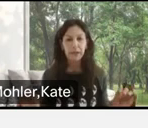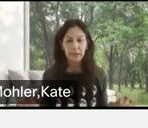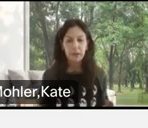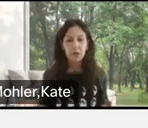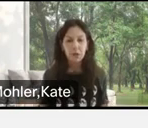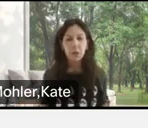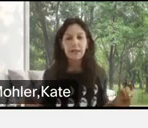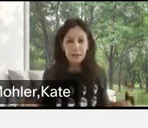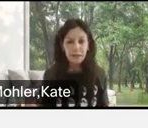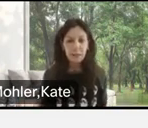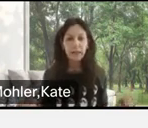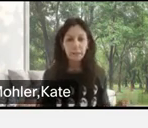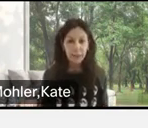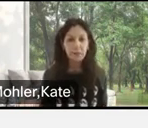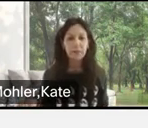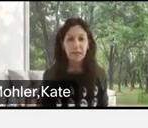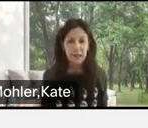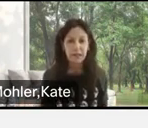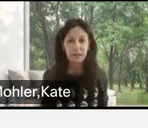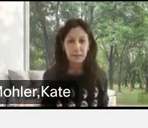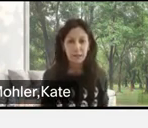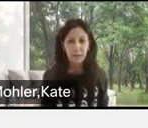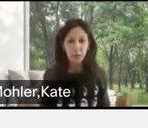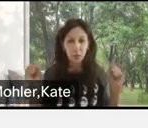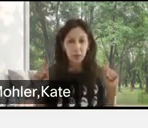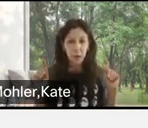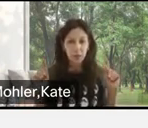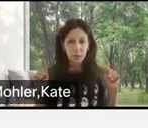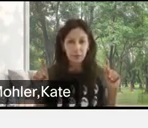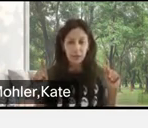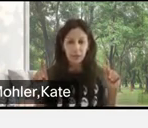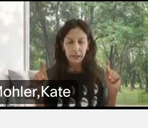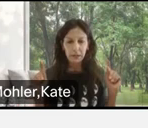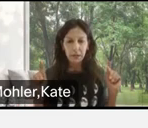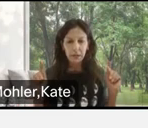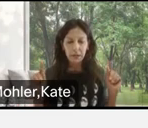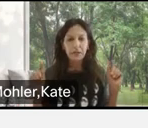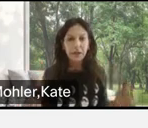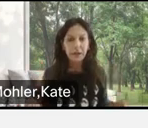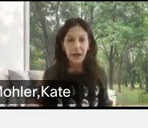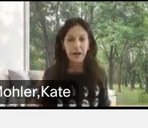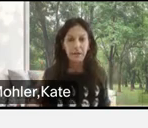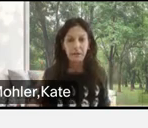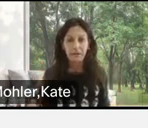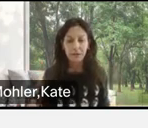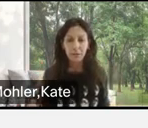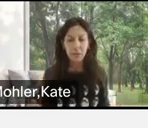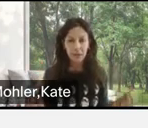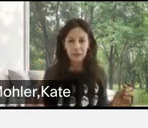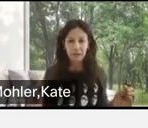important it is to anticipate people's needs. We want to be thinking. Thinking ahead,